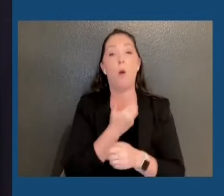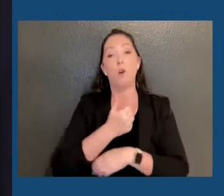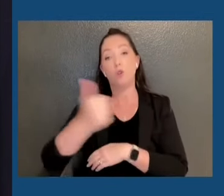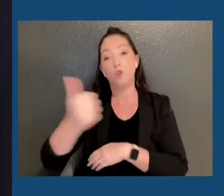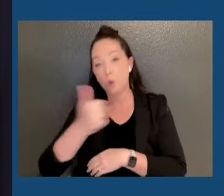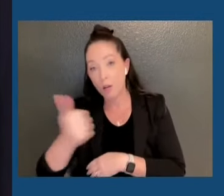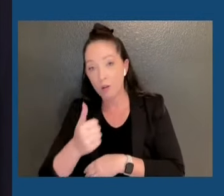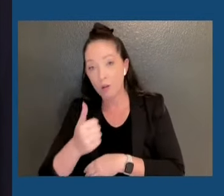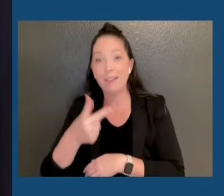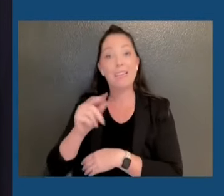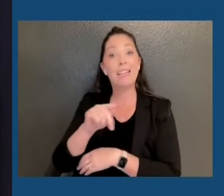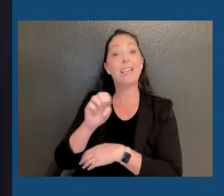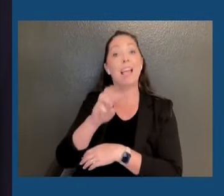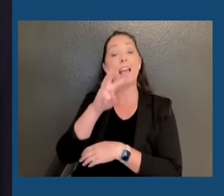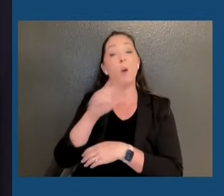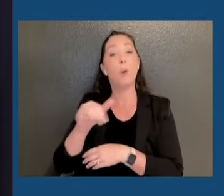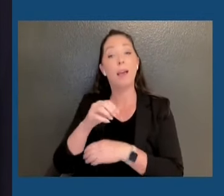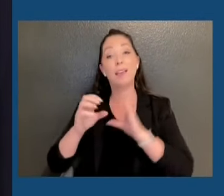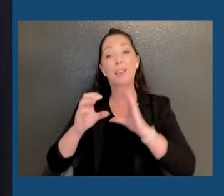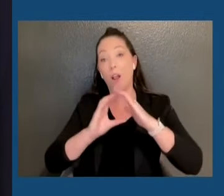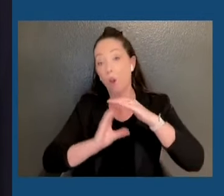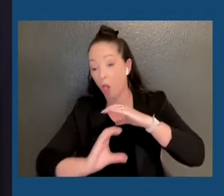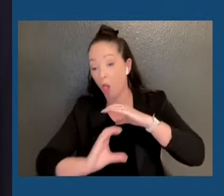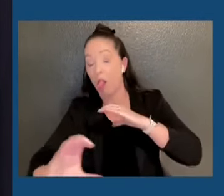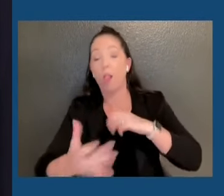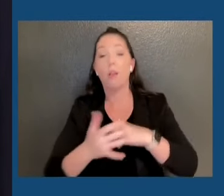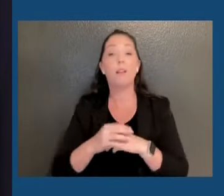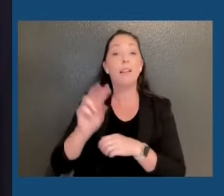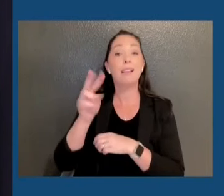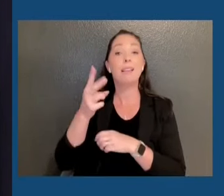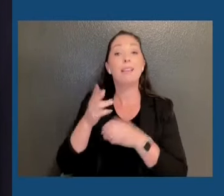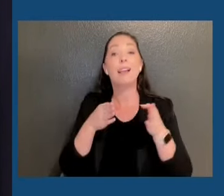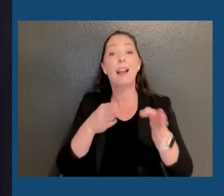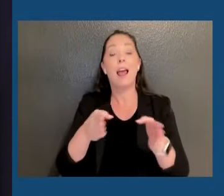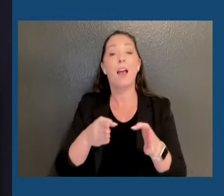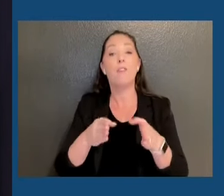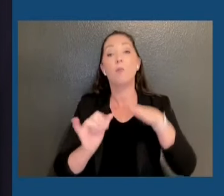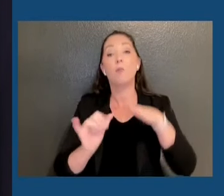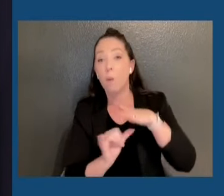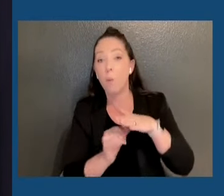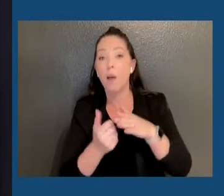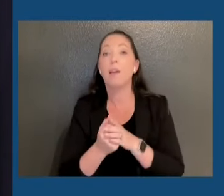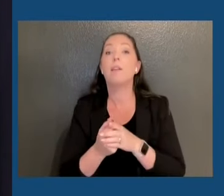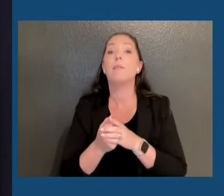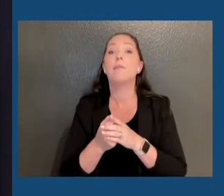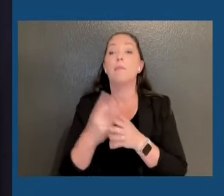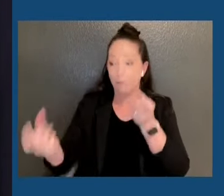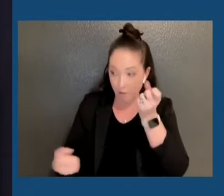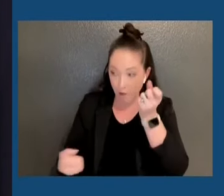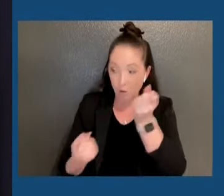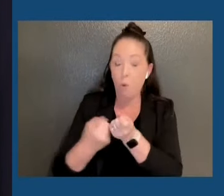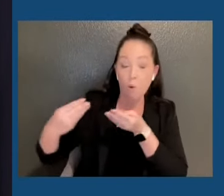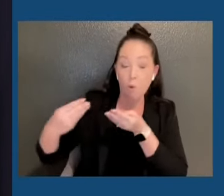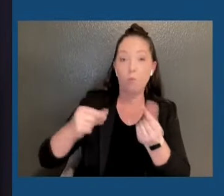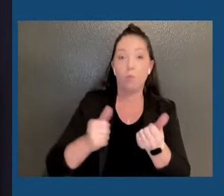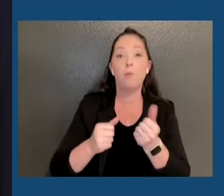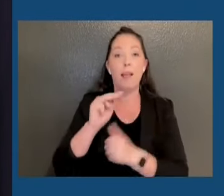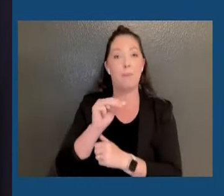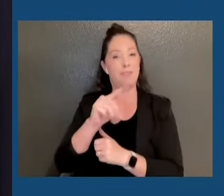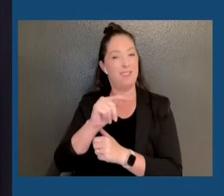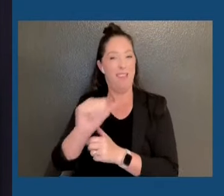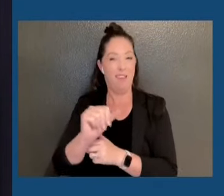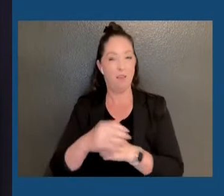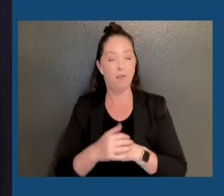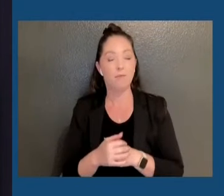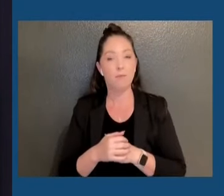Tunnel, the 2nd Avenue Subway, and fund major critical infrastructure, again, particularly the MTA. And also to back our